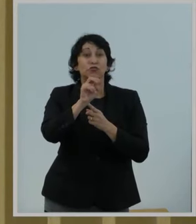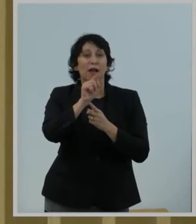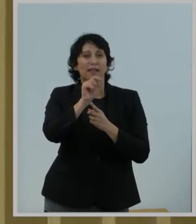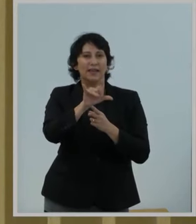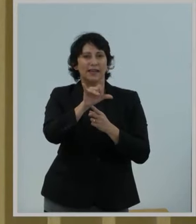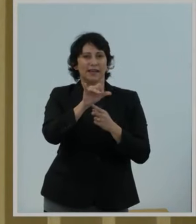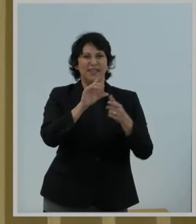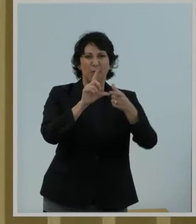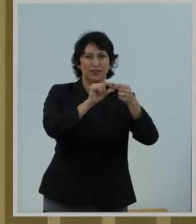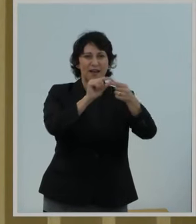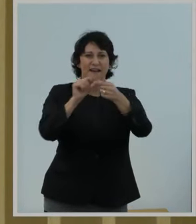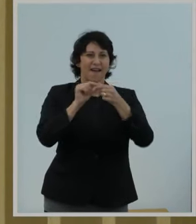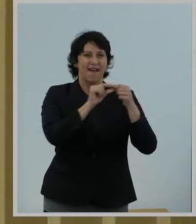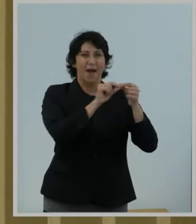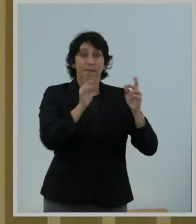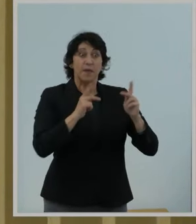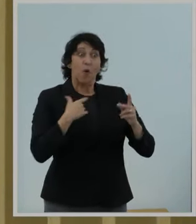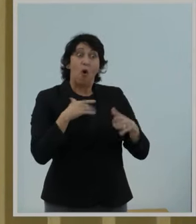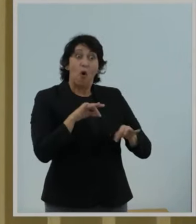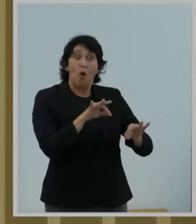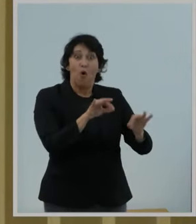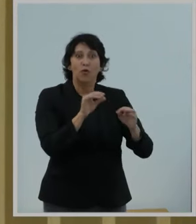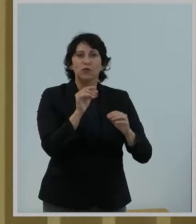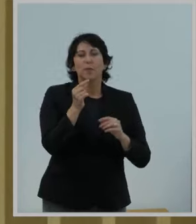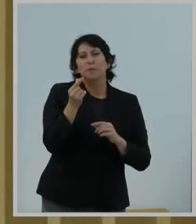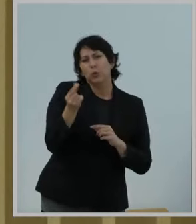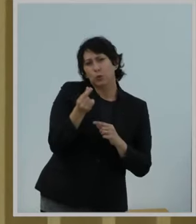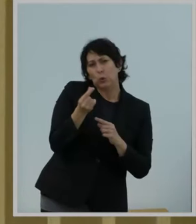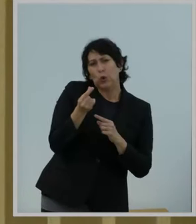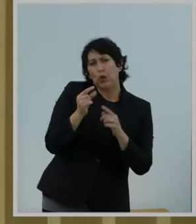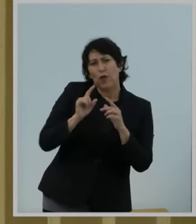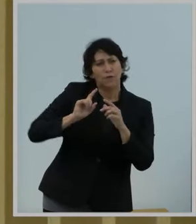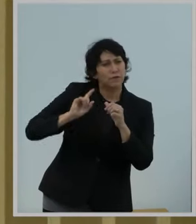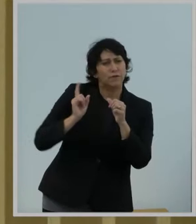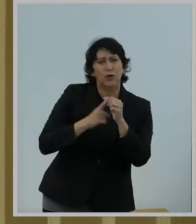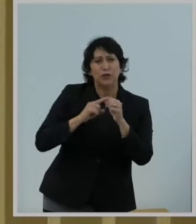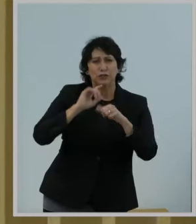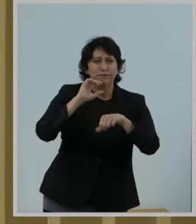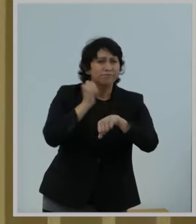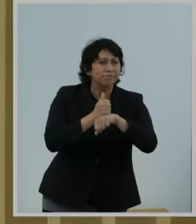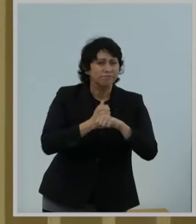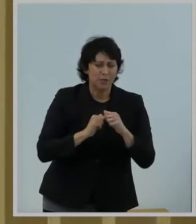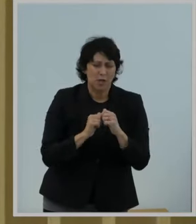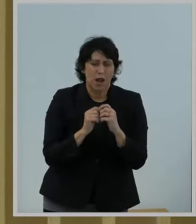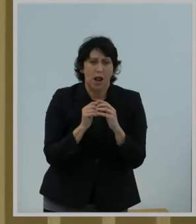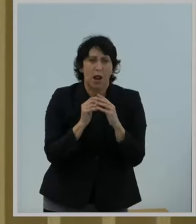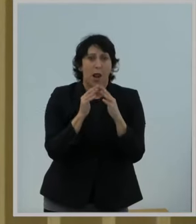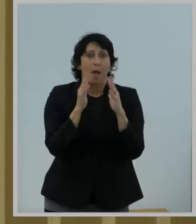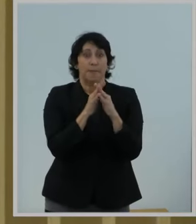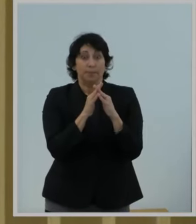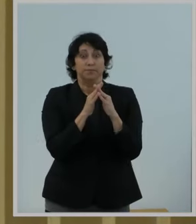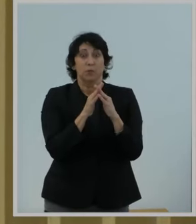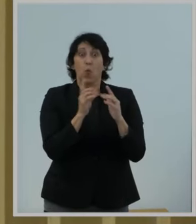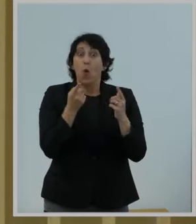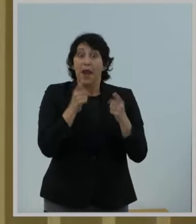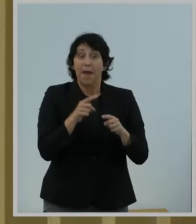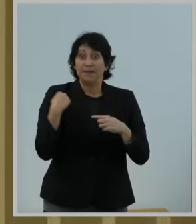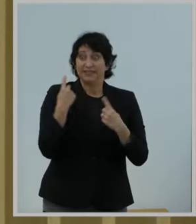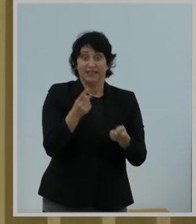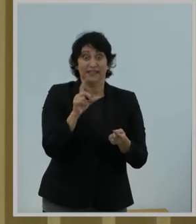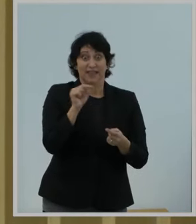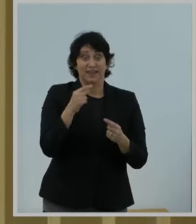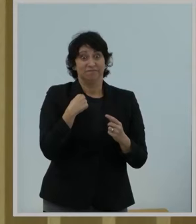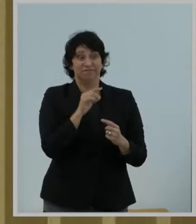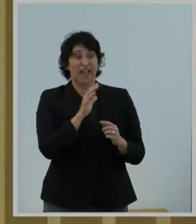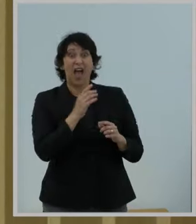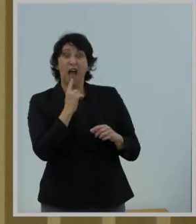But what's happened in the many years since Google first launched this effort? Well, predictably, it's the tech